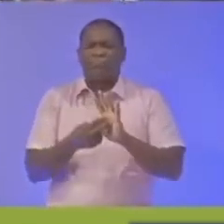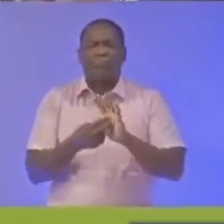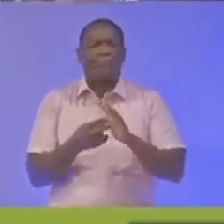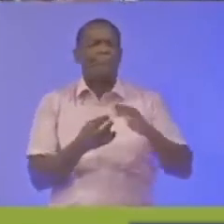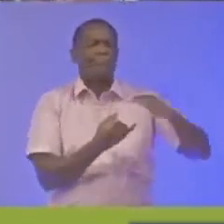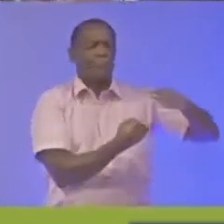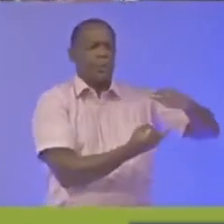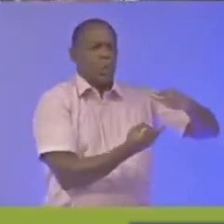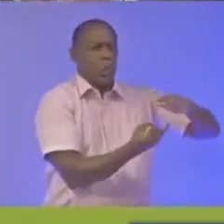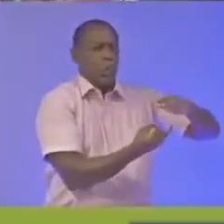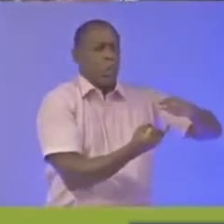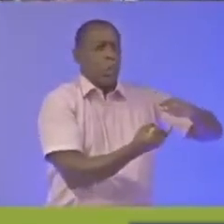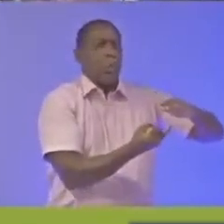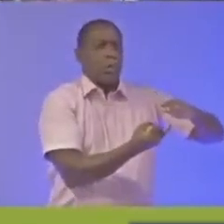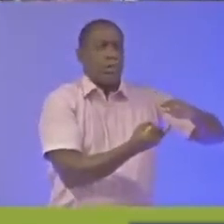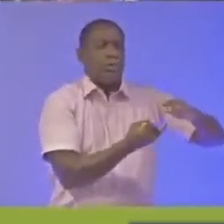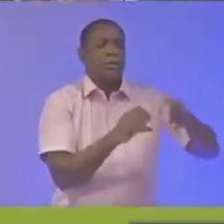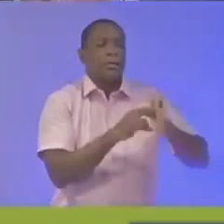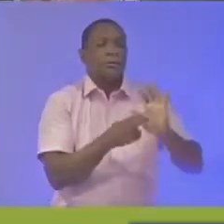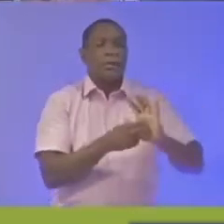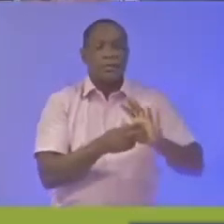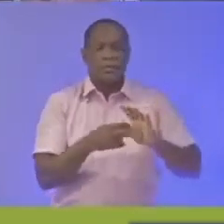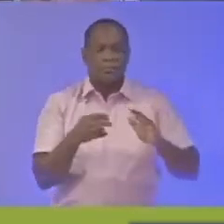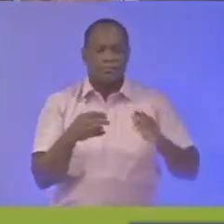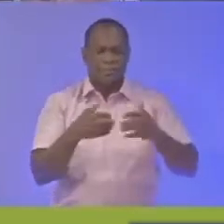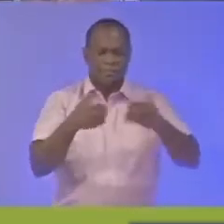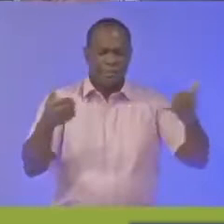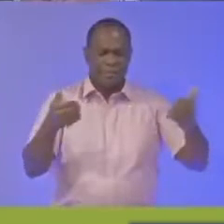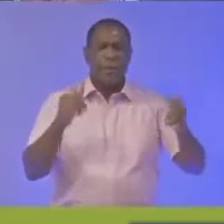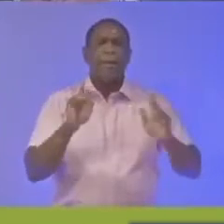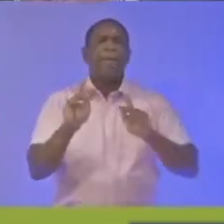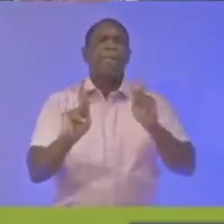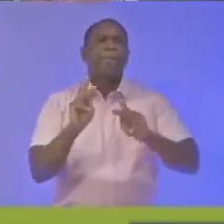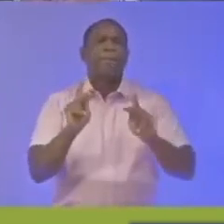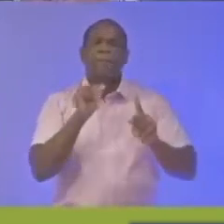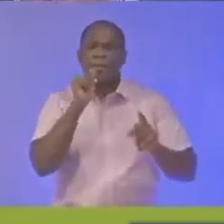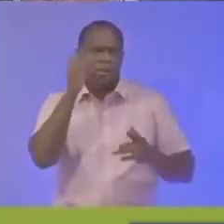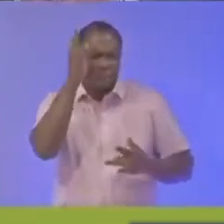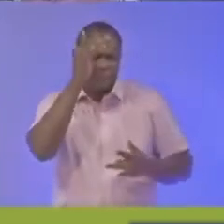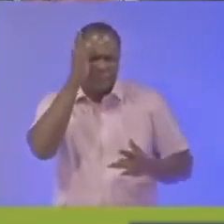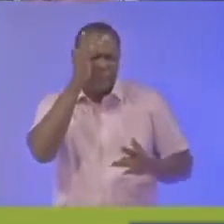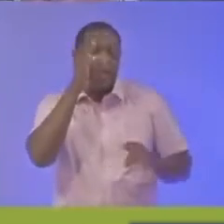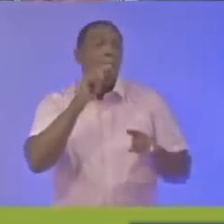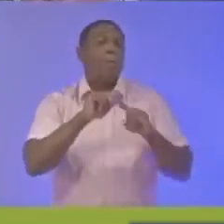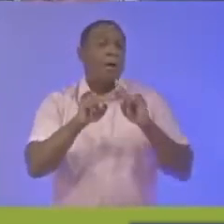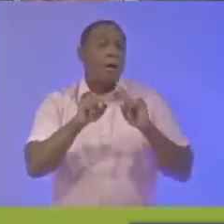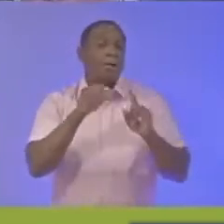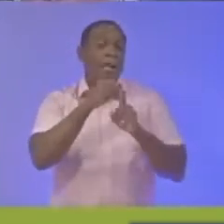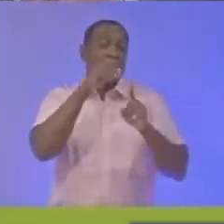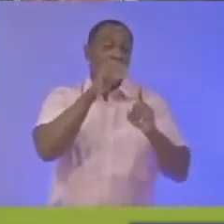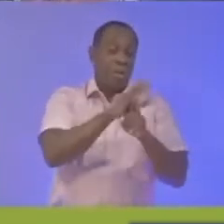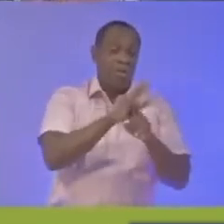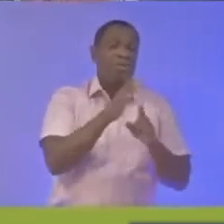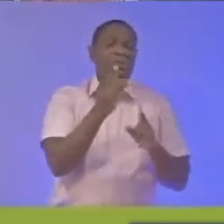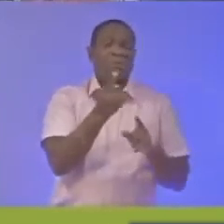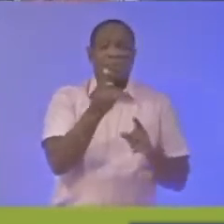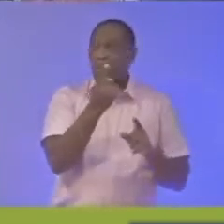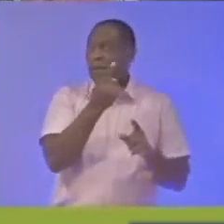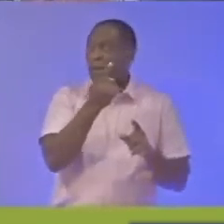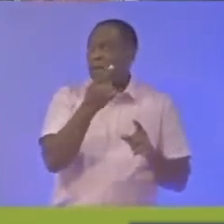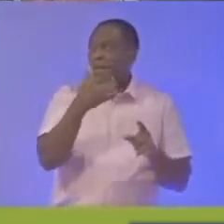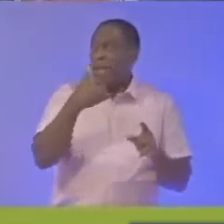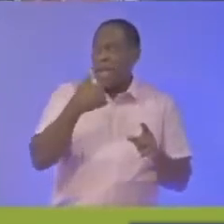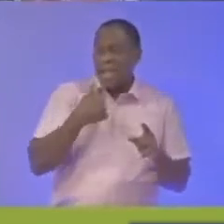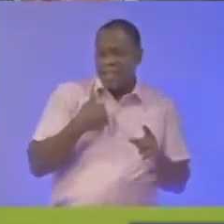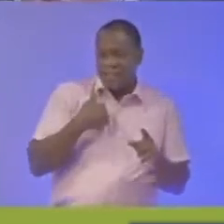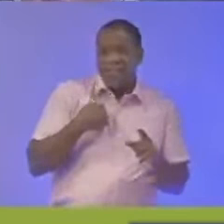separation of persons who are not ill but who may have been exposed to a person with confirmed or a probable SARS-CoV